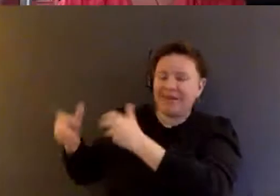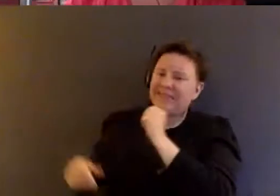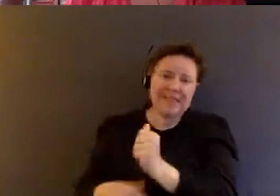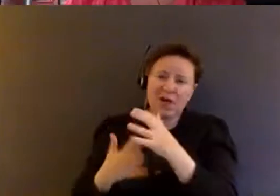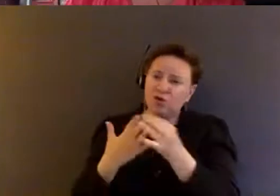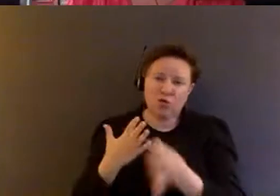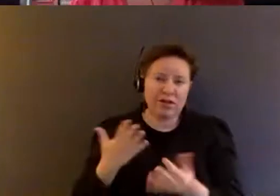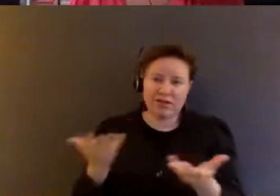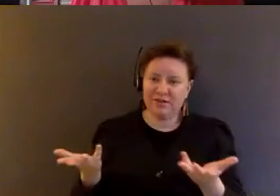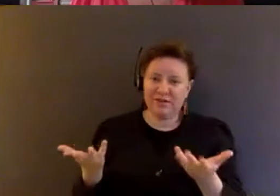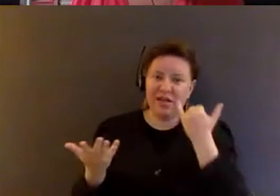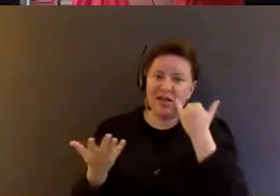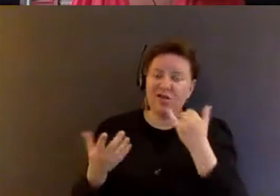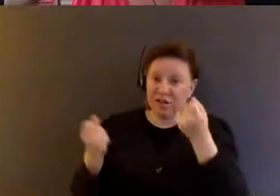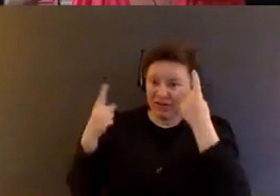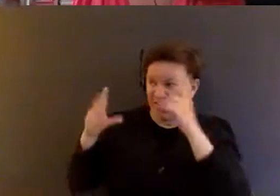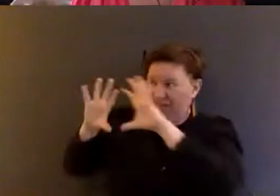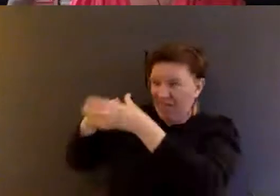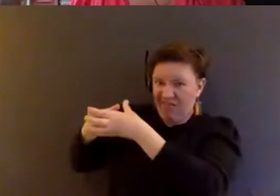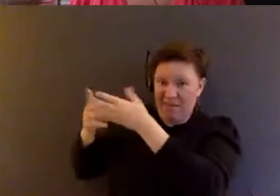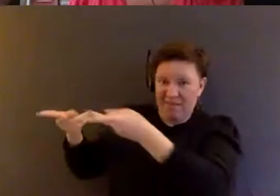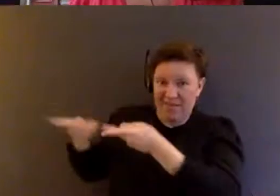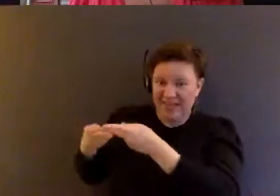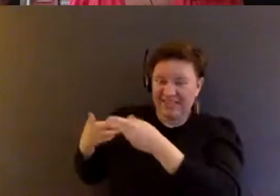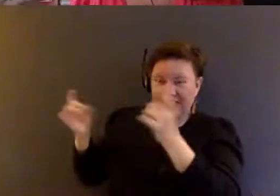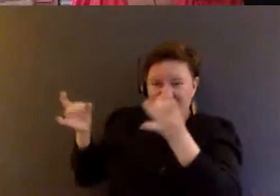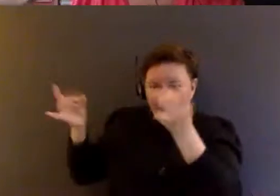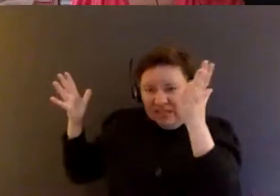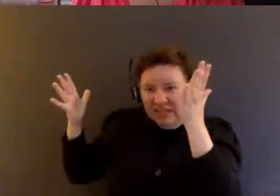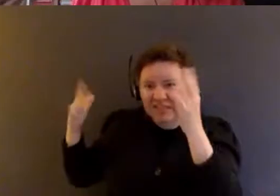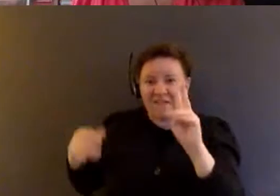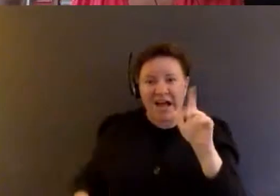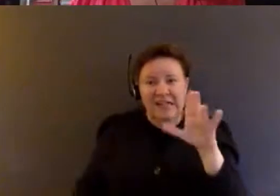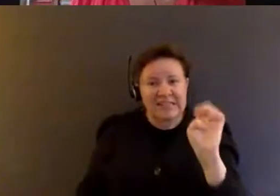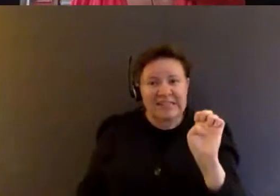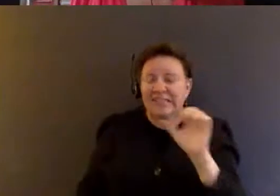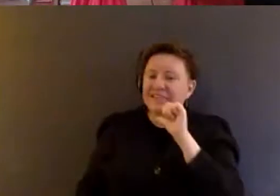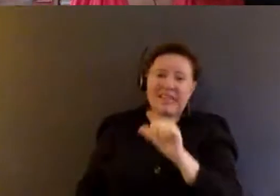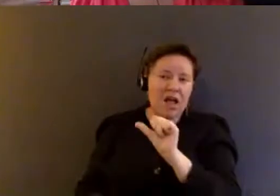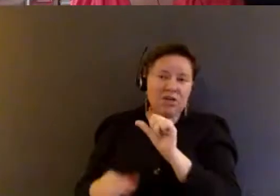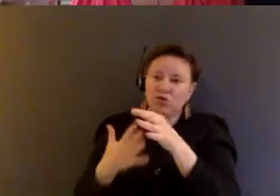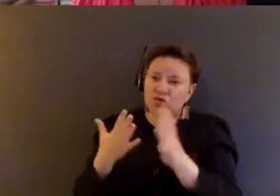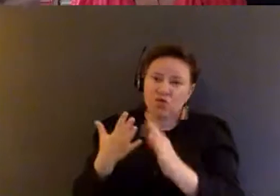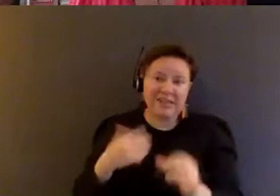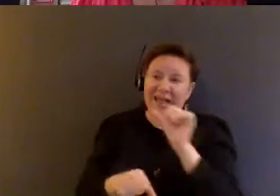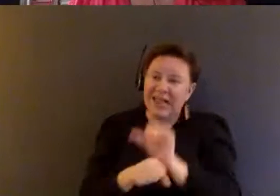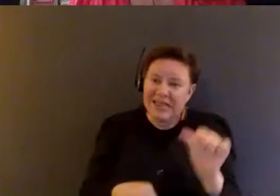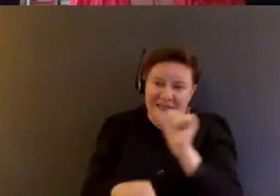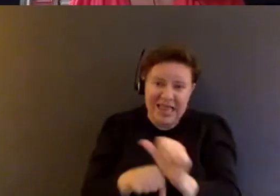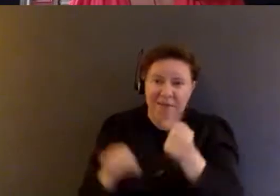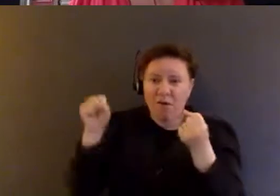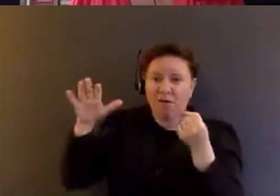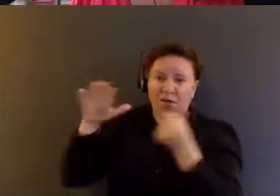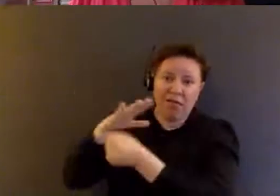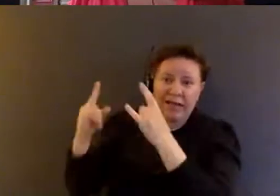institution is violence, and violence is not a choice, a labor camp is not a choice, the detention camp is not a choice.